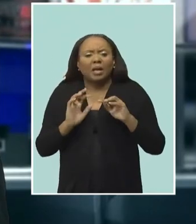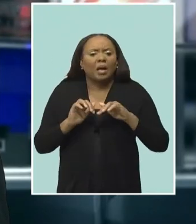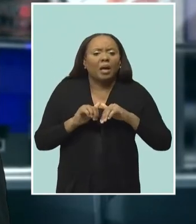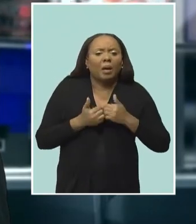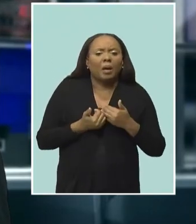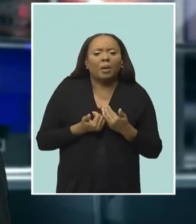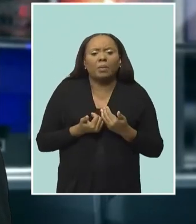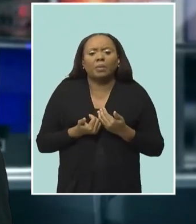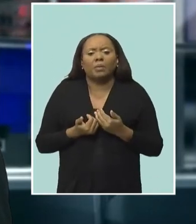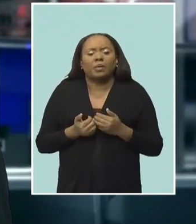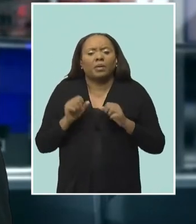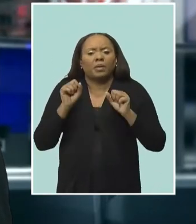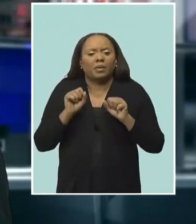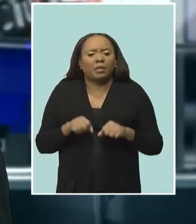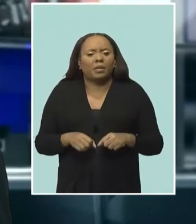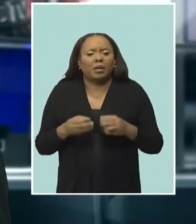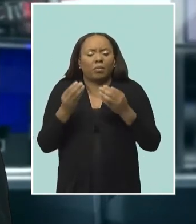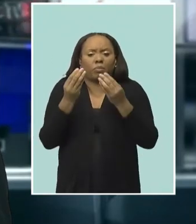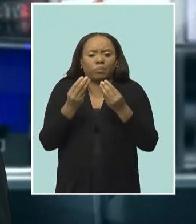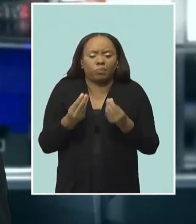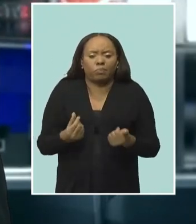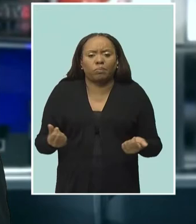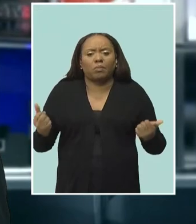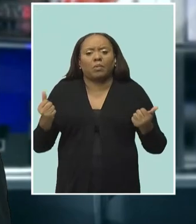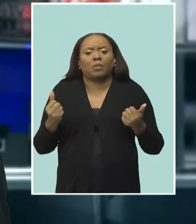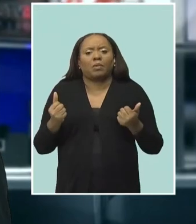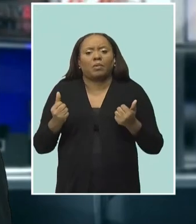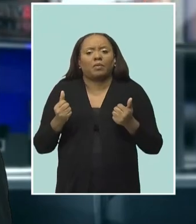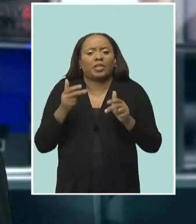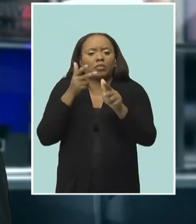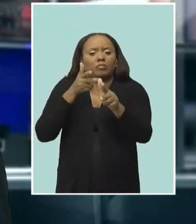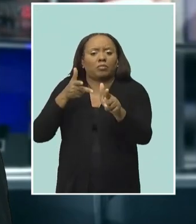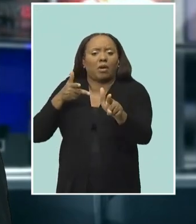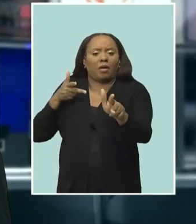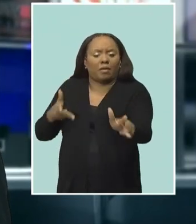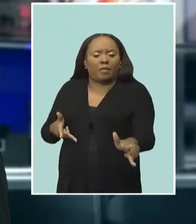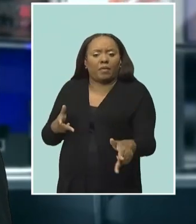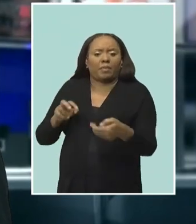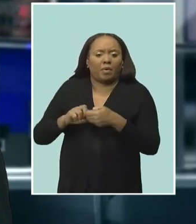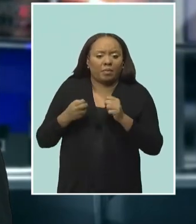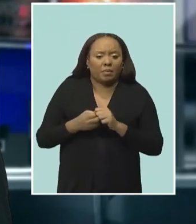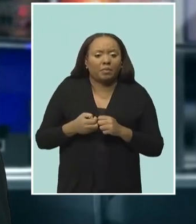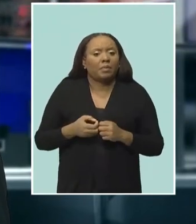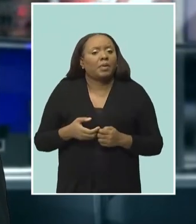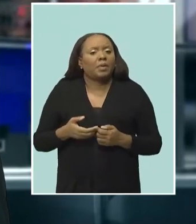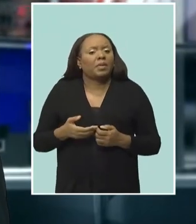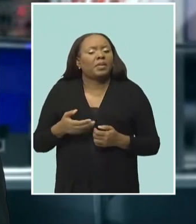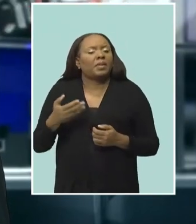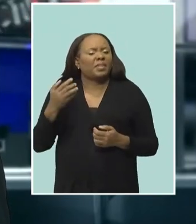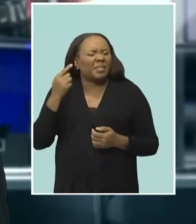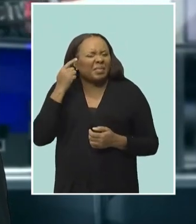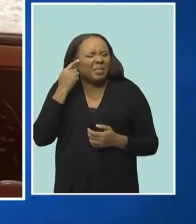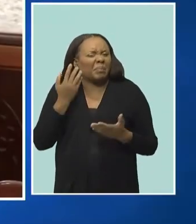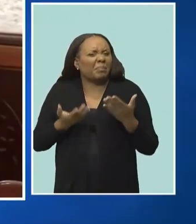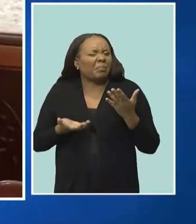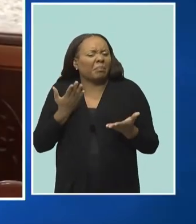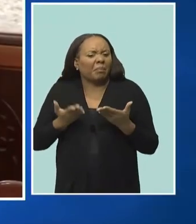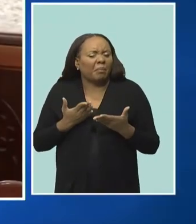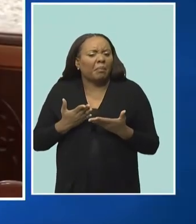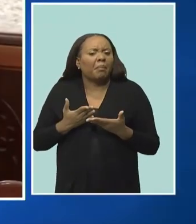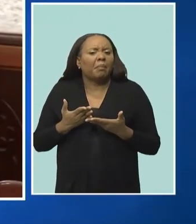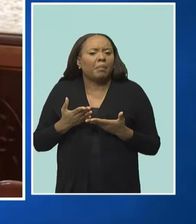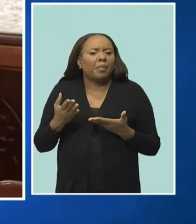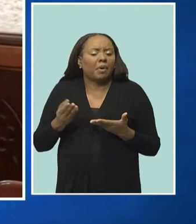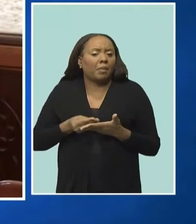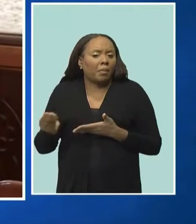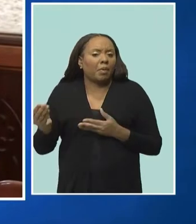traffic congestion associated with back-to-school. Measures include acquiring more buses, among other things. We've said we're